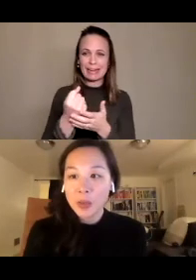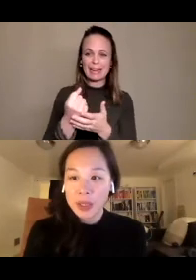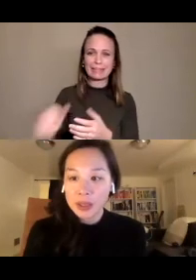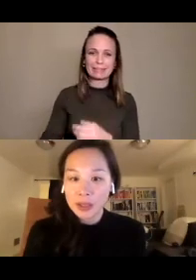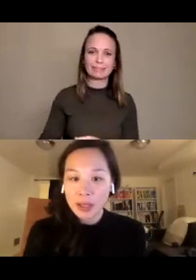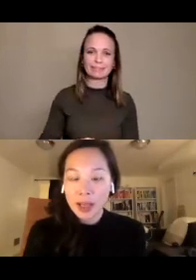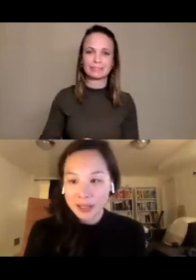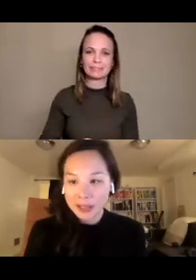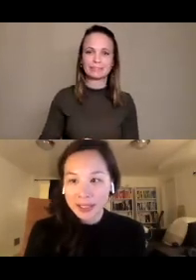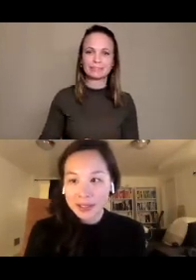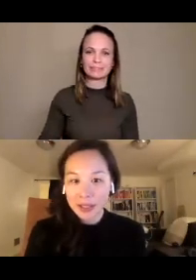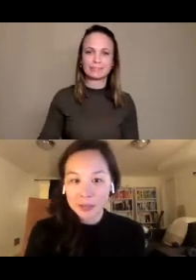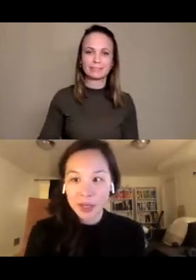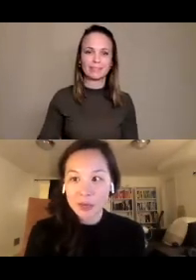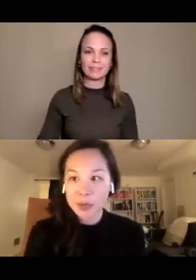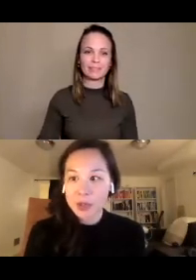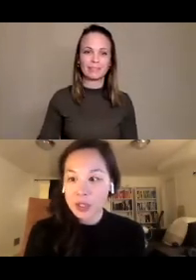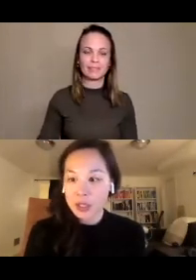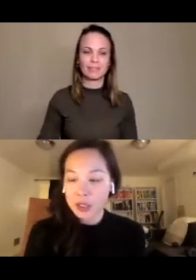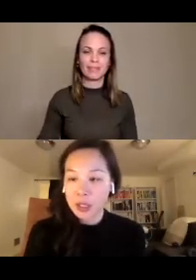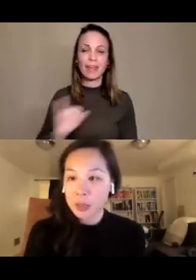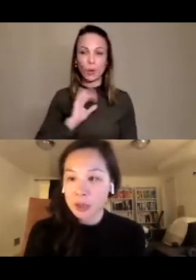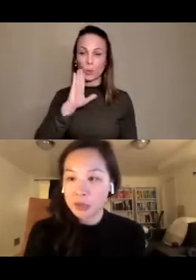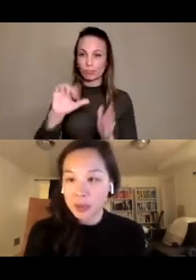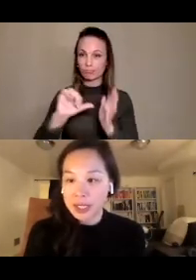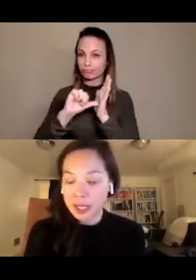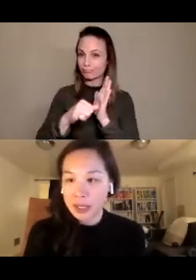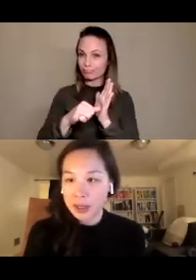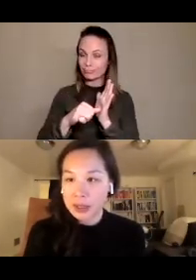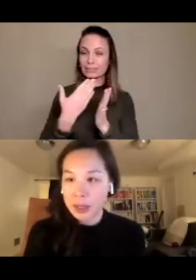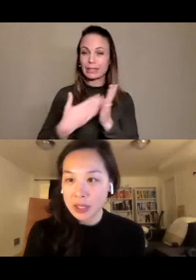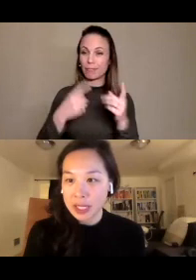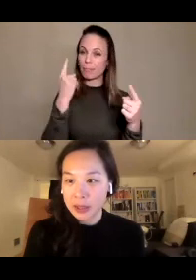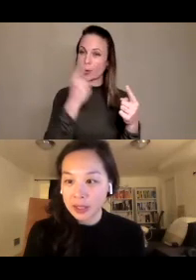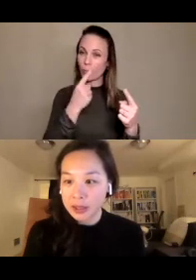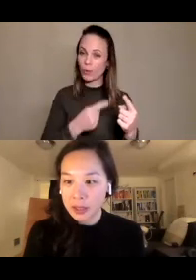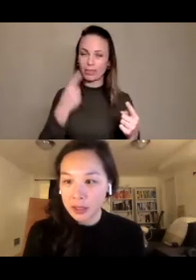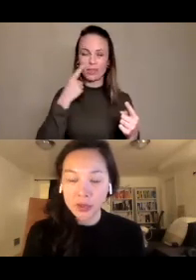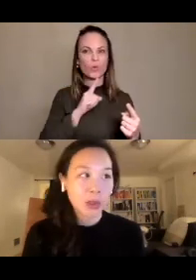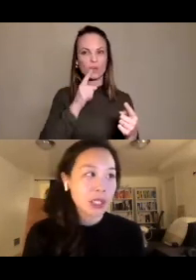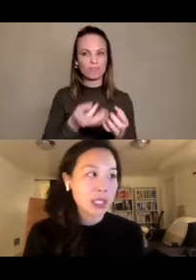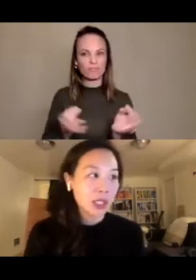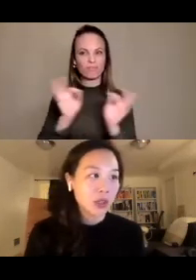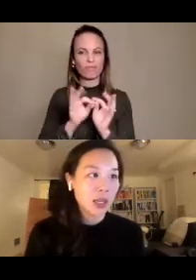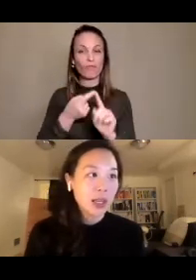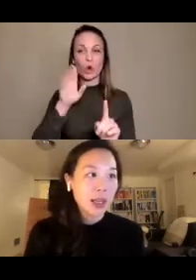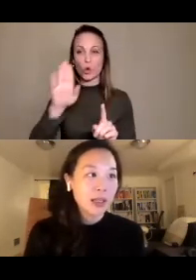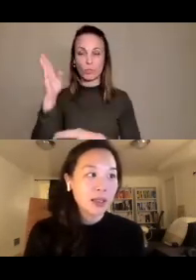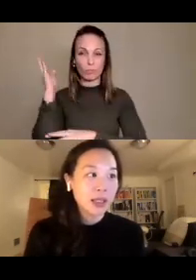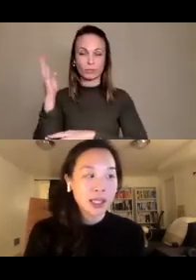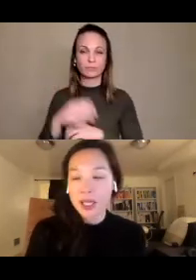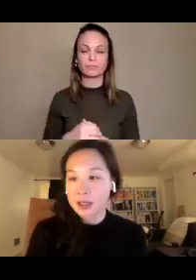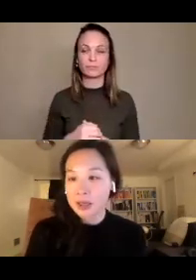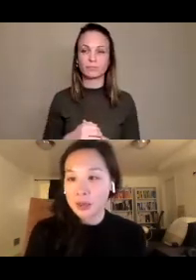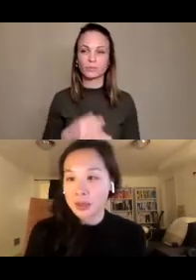I will highlight, um, for everyone, just a couple of points that I think are especially salient, uh, from your presentation and